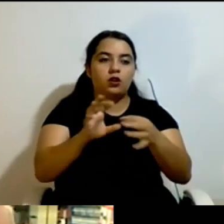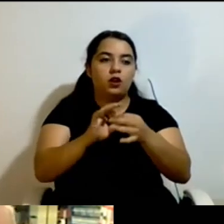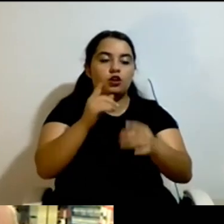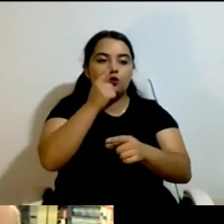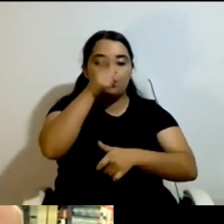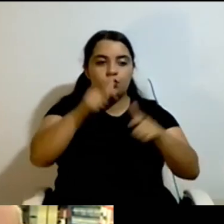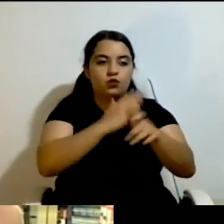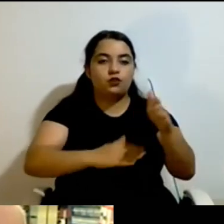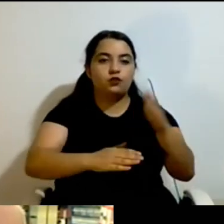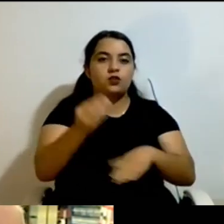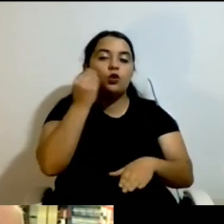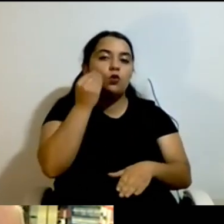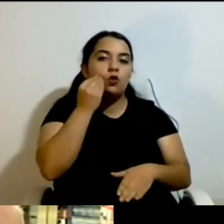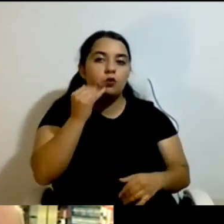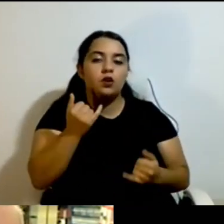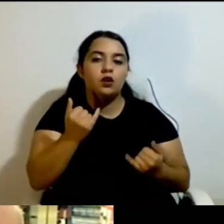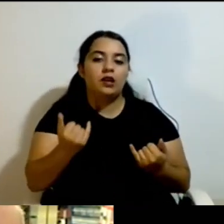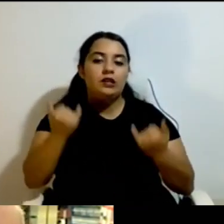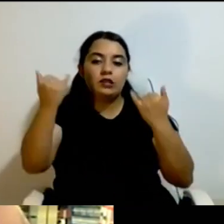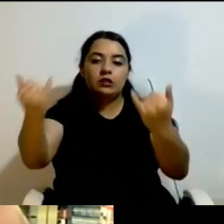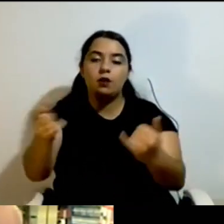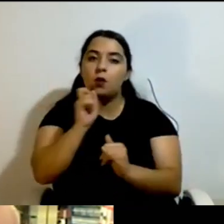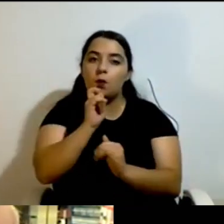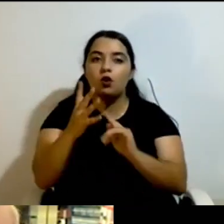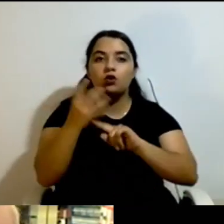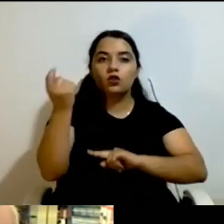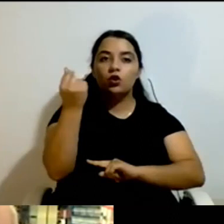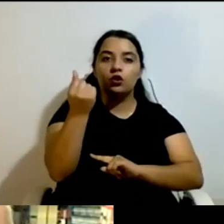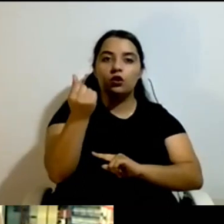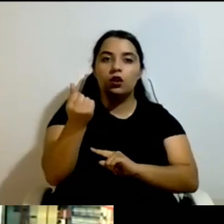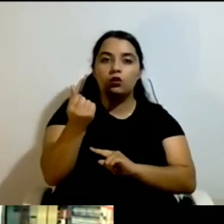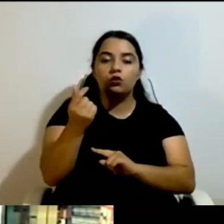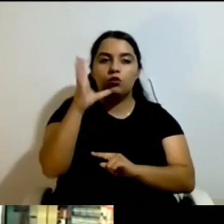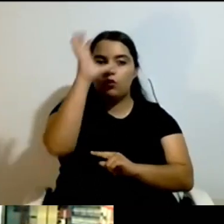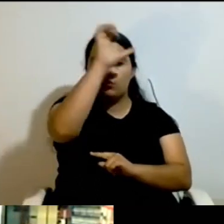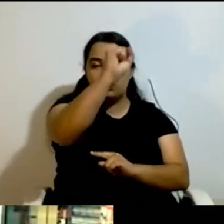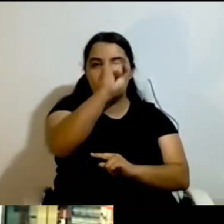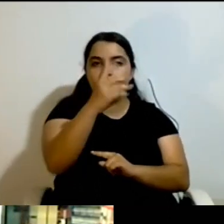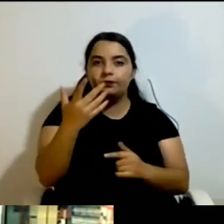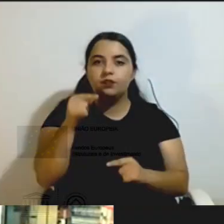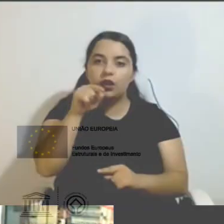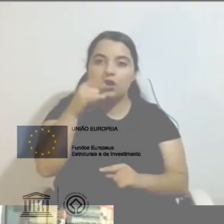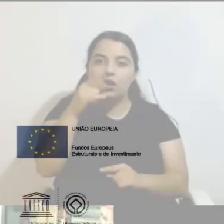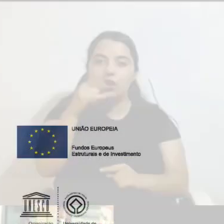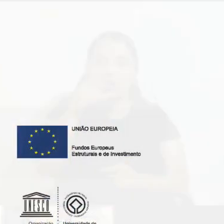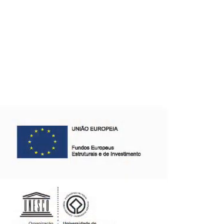our ideas of improvement. And with that, I finished. Thank you, Peter.